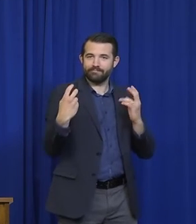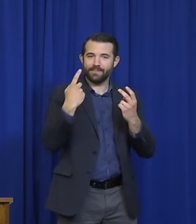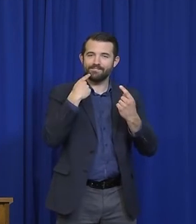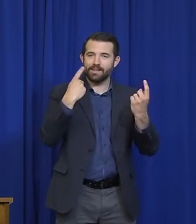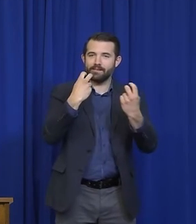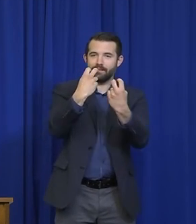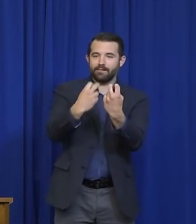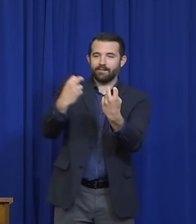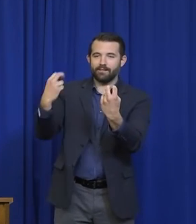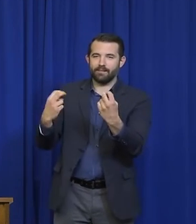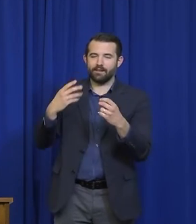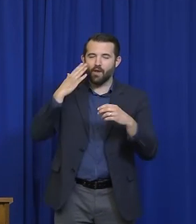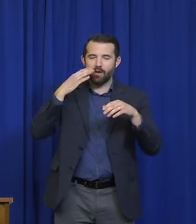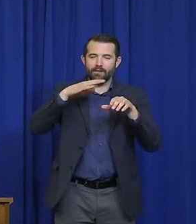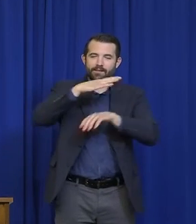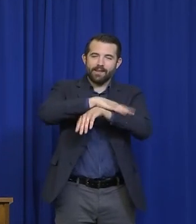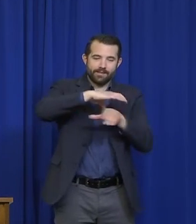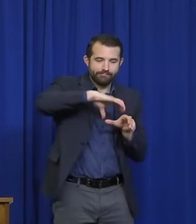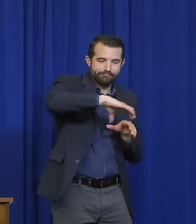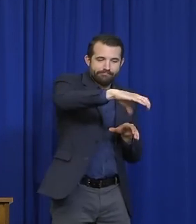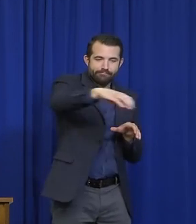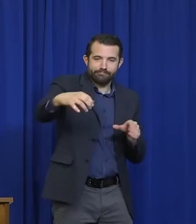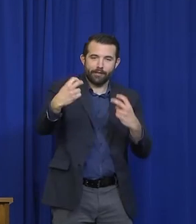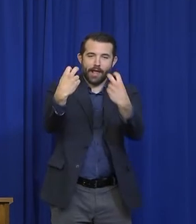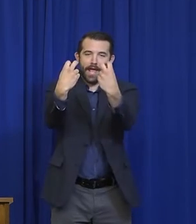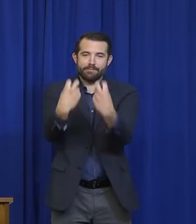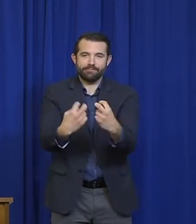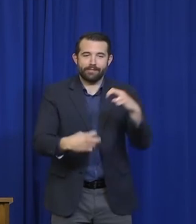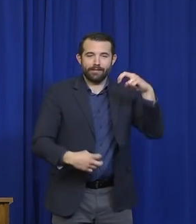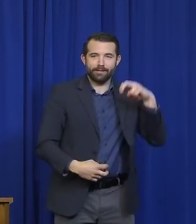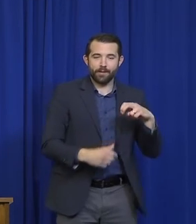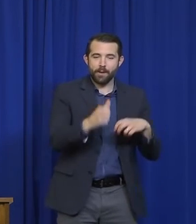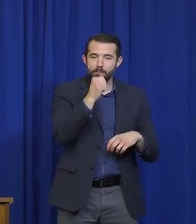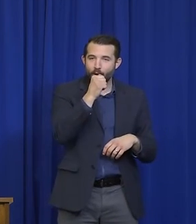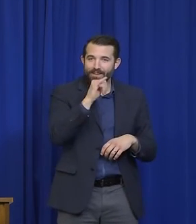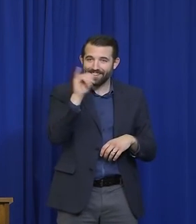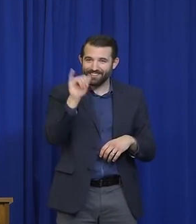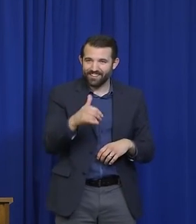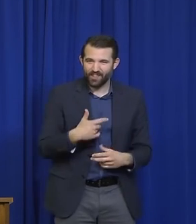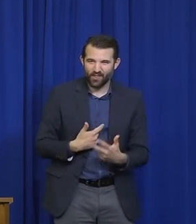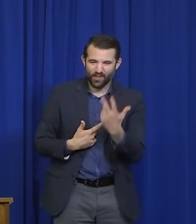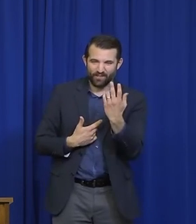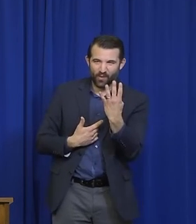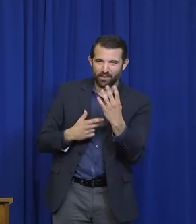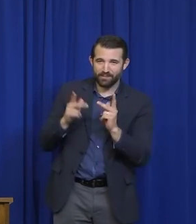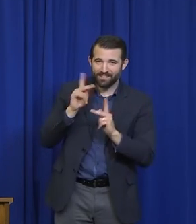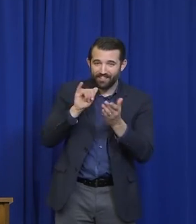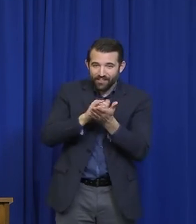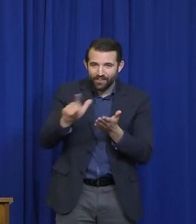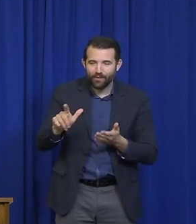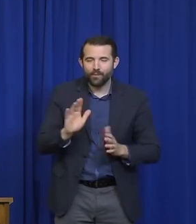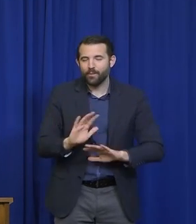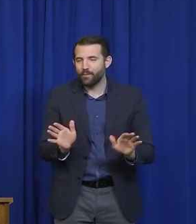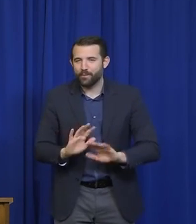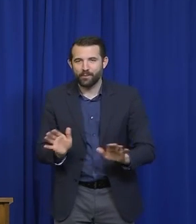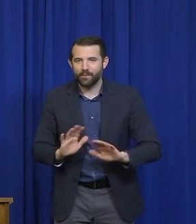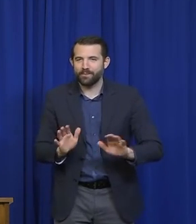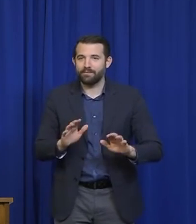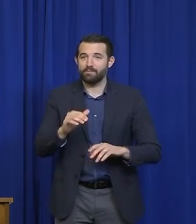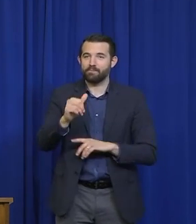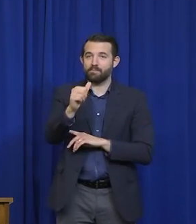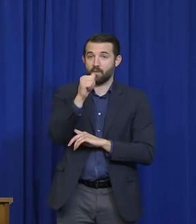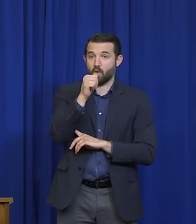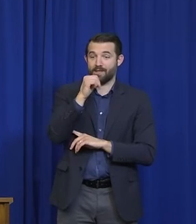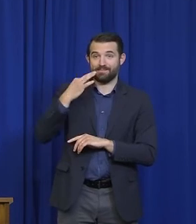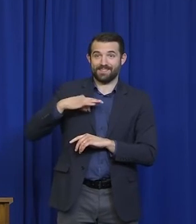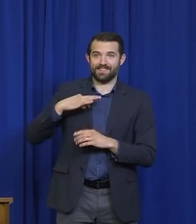but that's not like any bar in Maine. And bars generally encourage people to get close to each other and congregate in